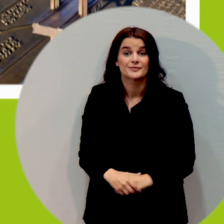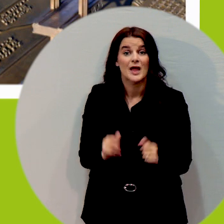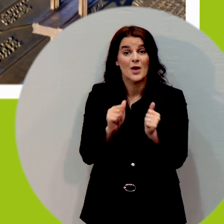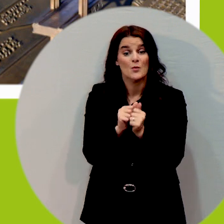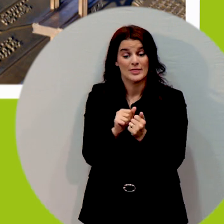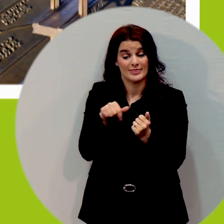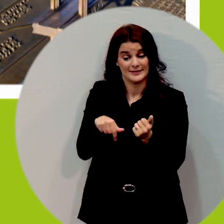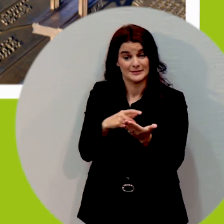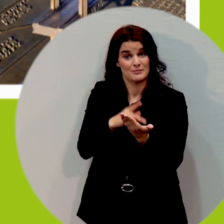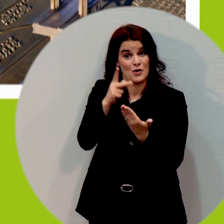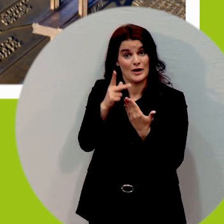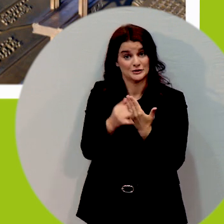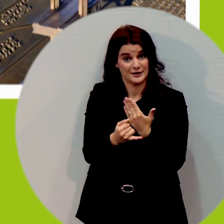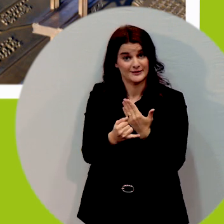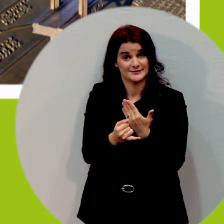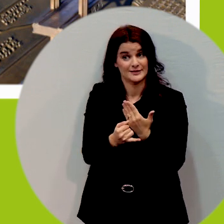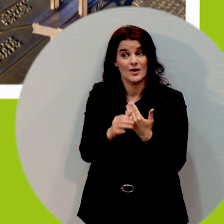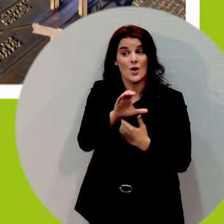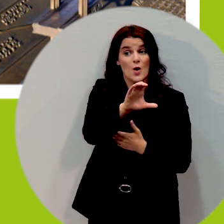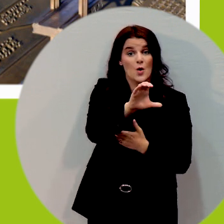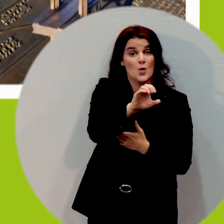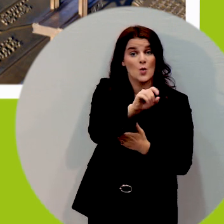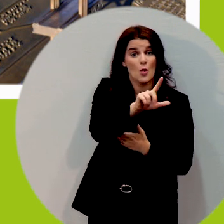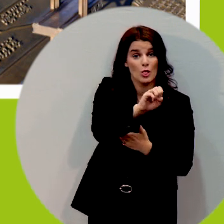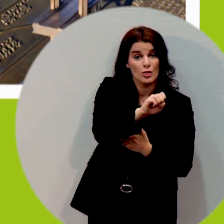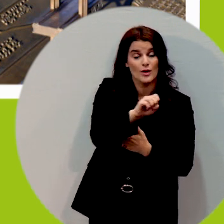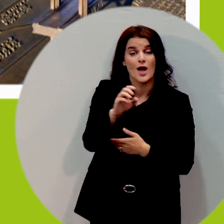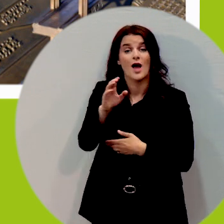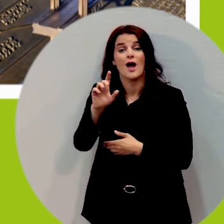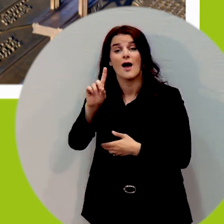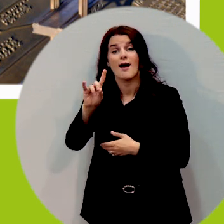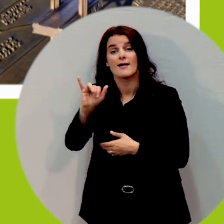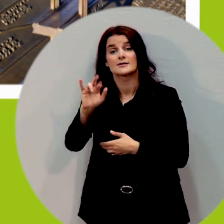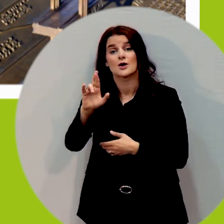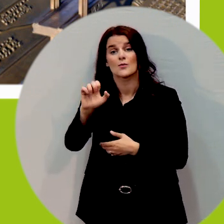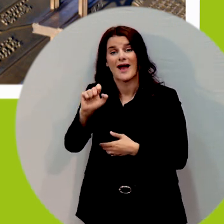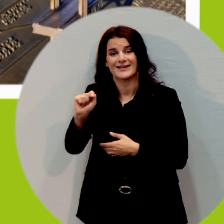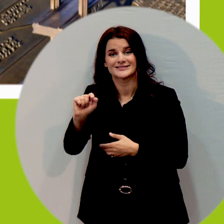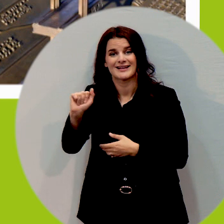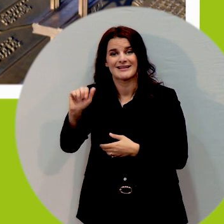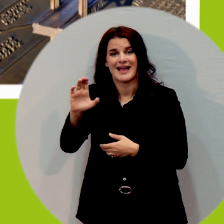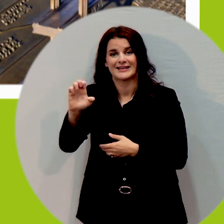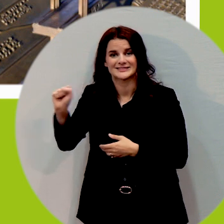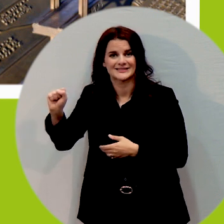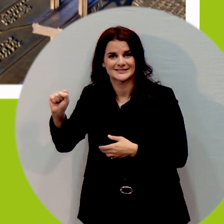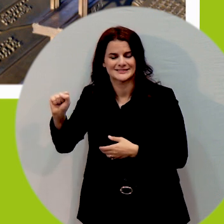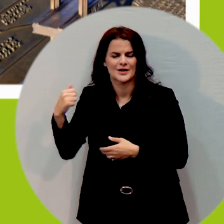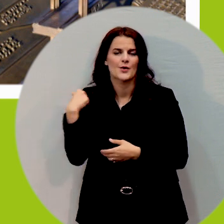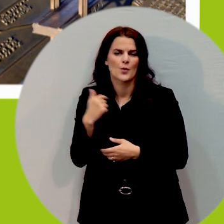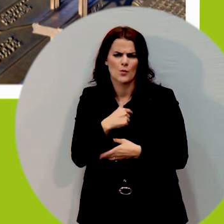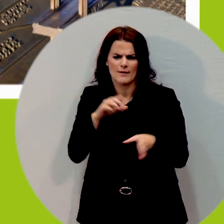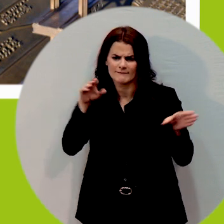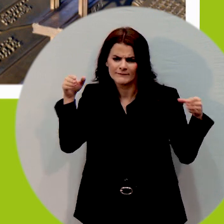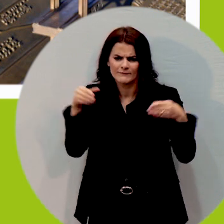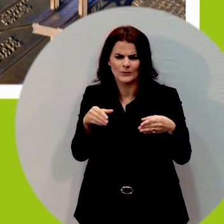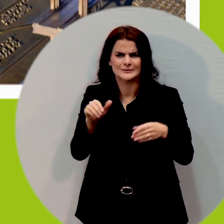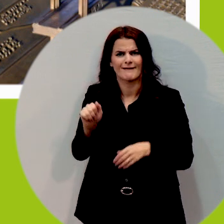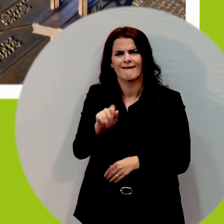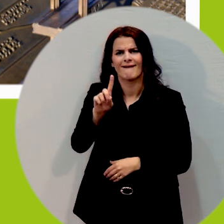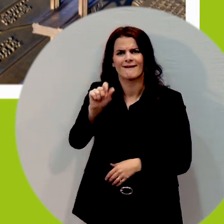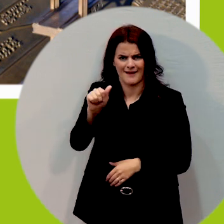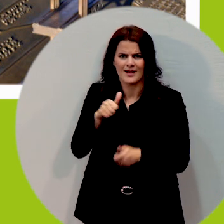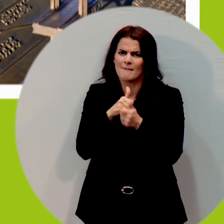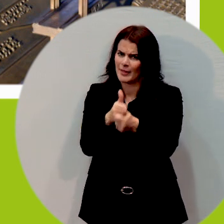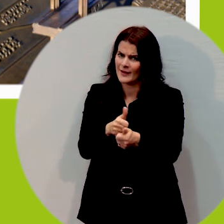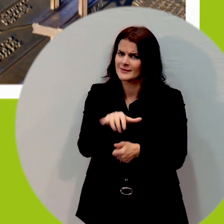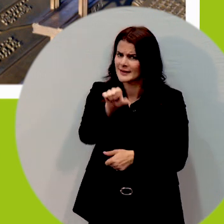we looked at the ADA complaint but we really wanted to go way beyond that and think outside the